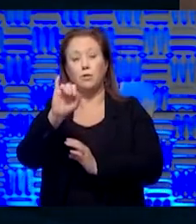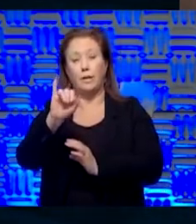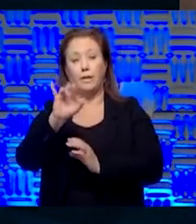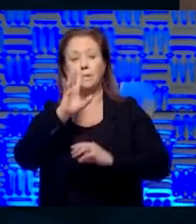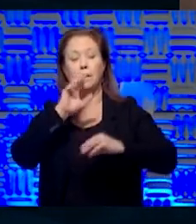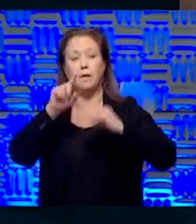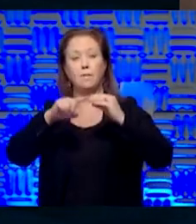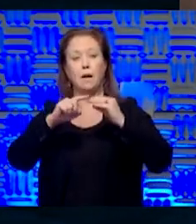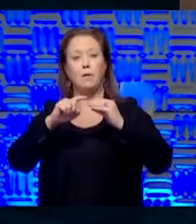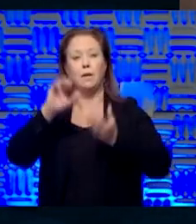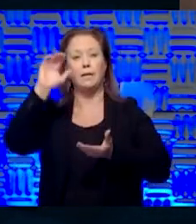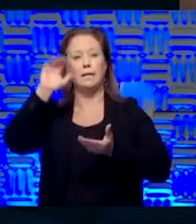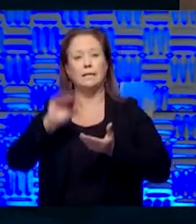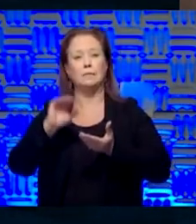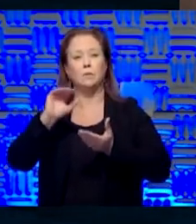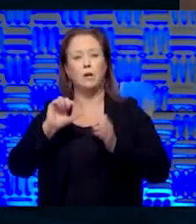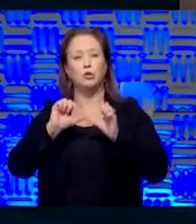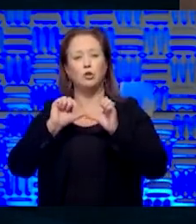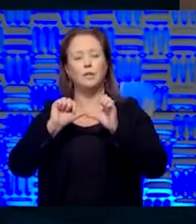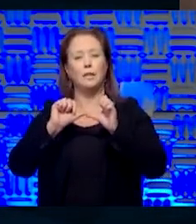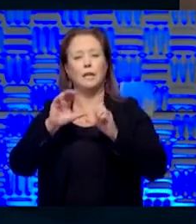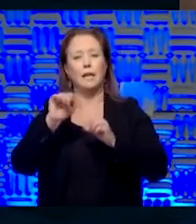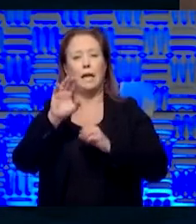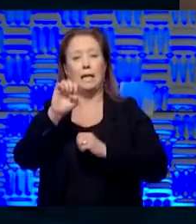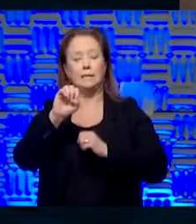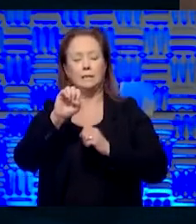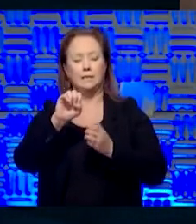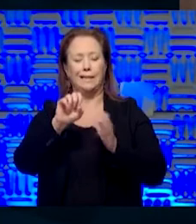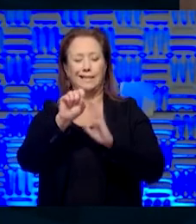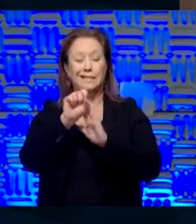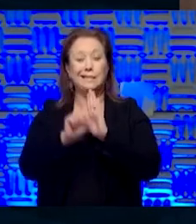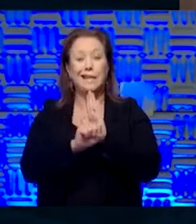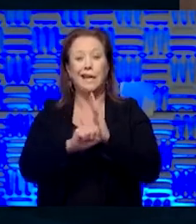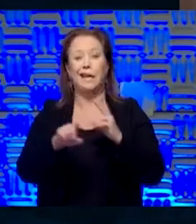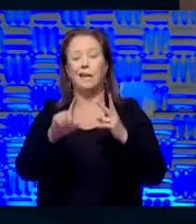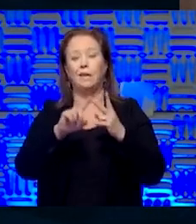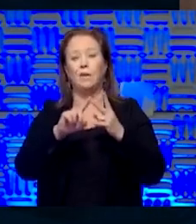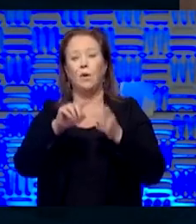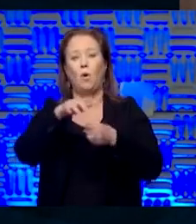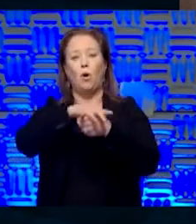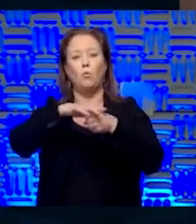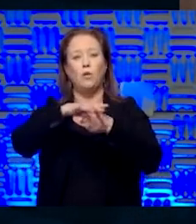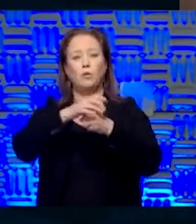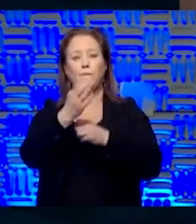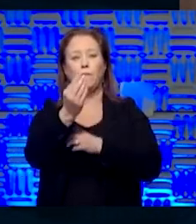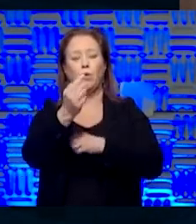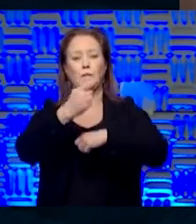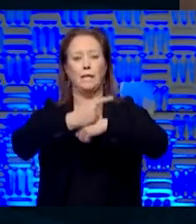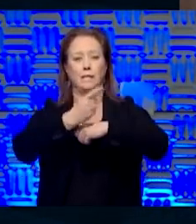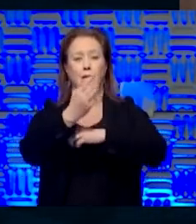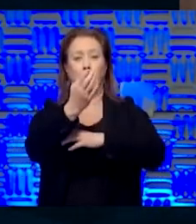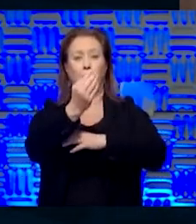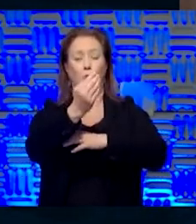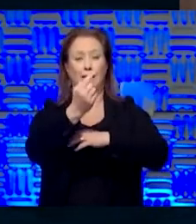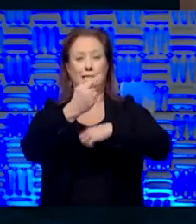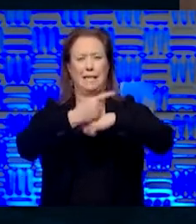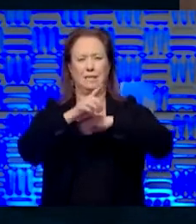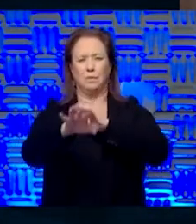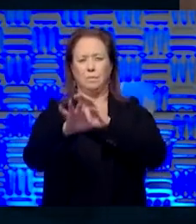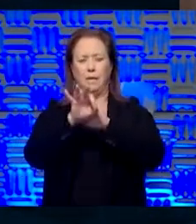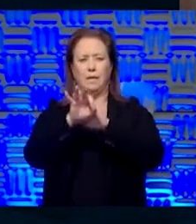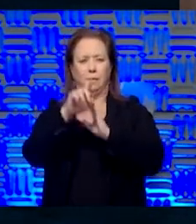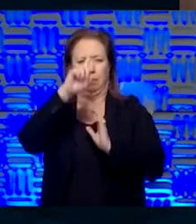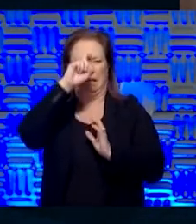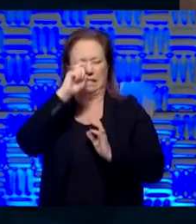about a sustained reduction in cases, uh, in a state or a region for 14 days. That's, uh, 14 days picked because it's, uh,